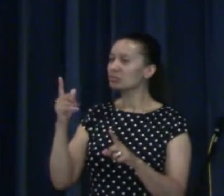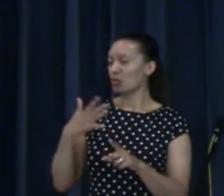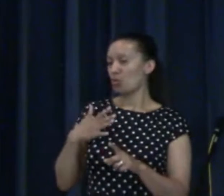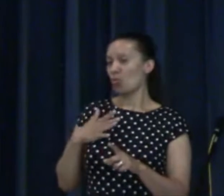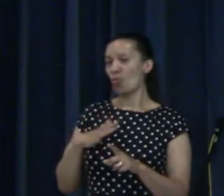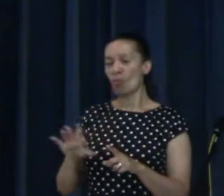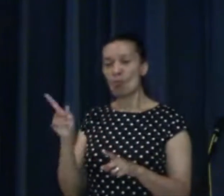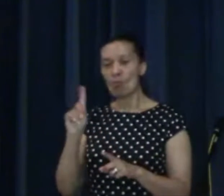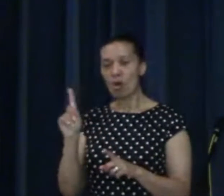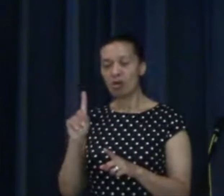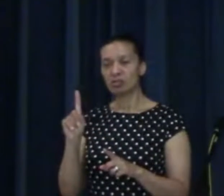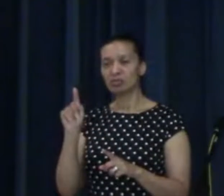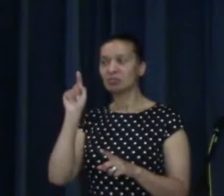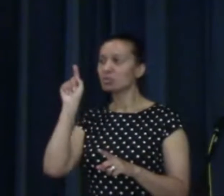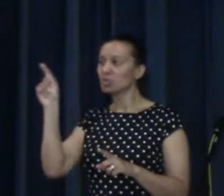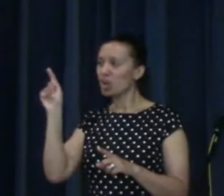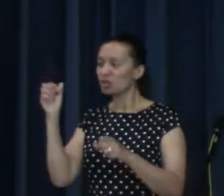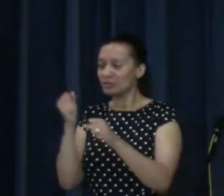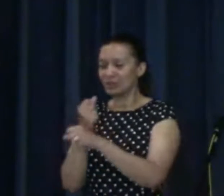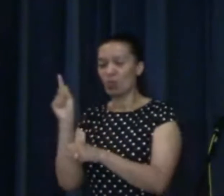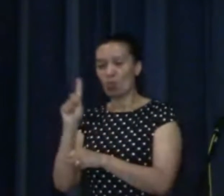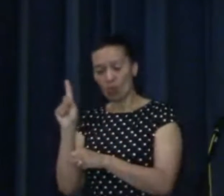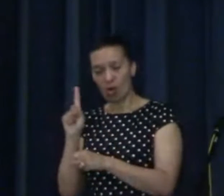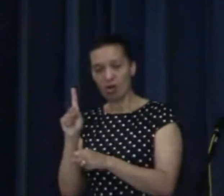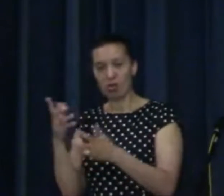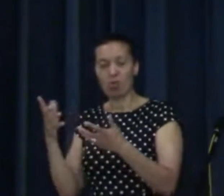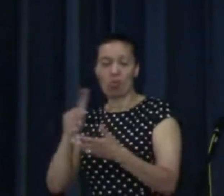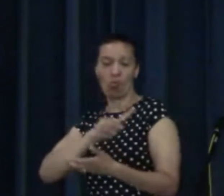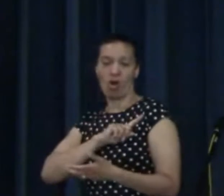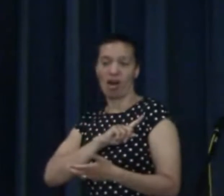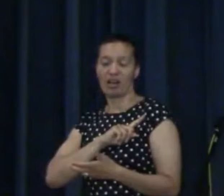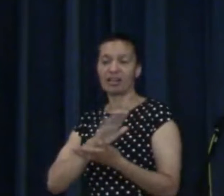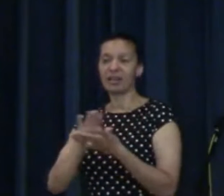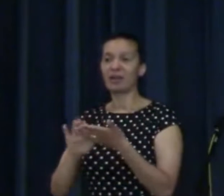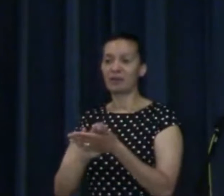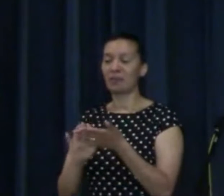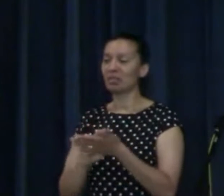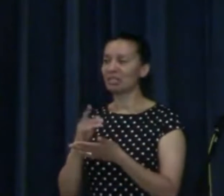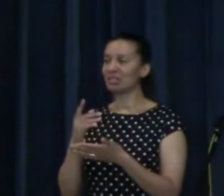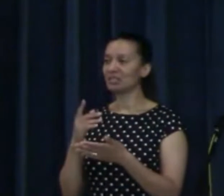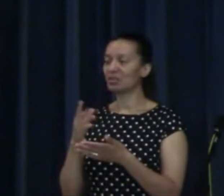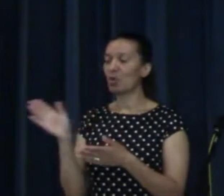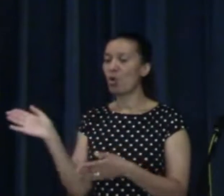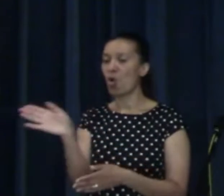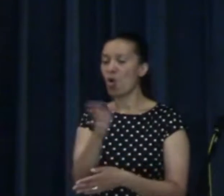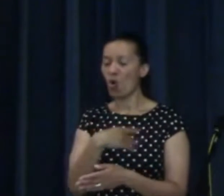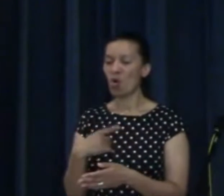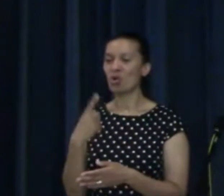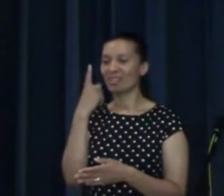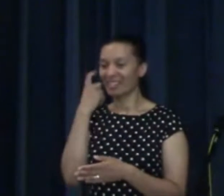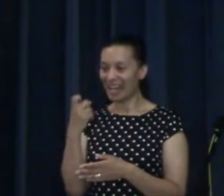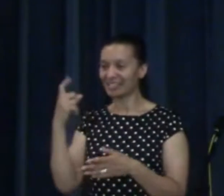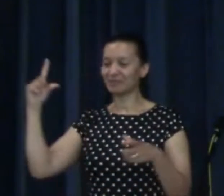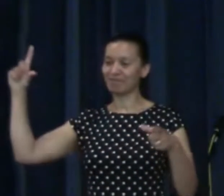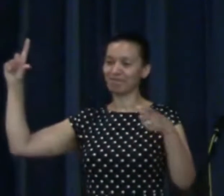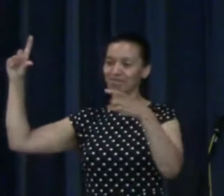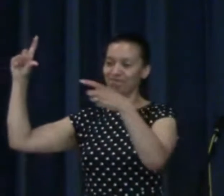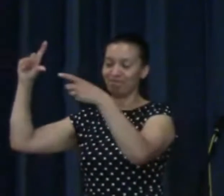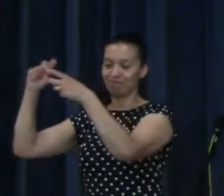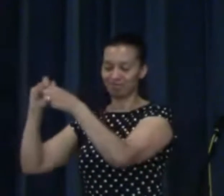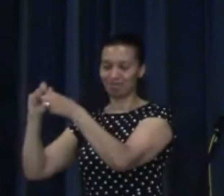How God acted to enable the possibility of everyone to be reconciled to him.